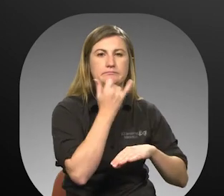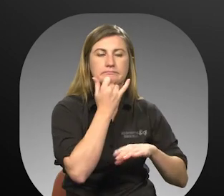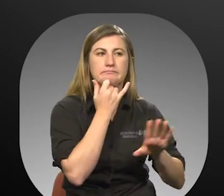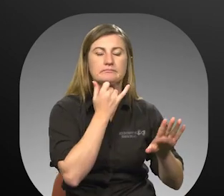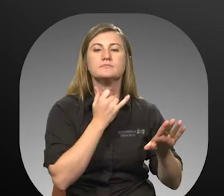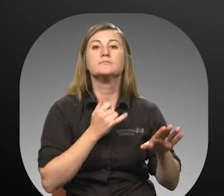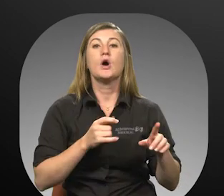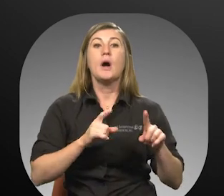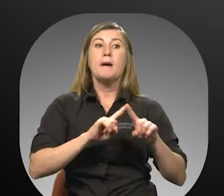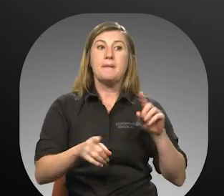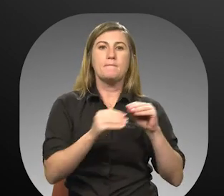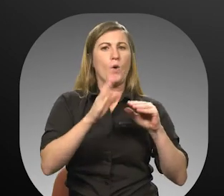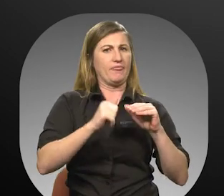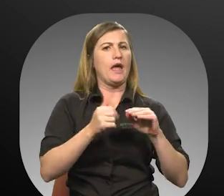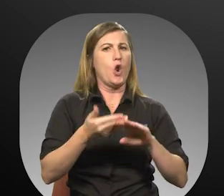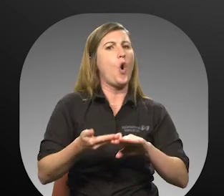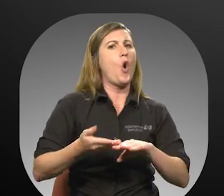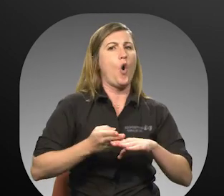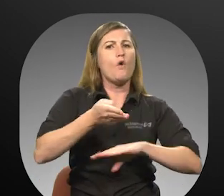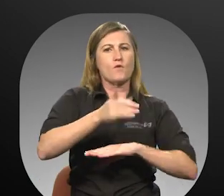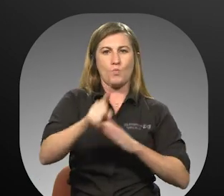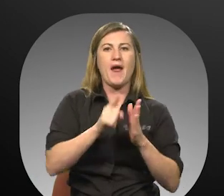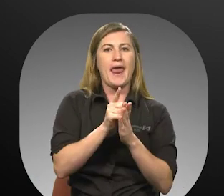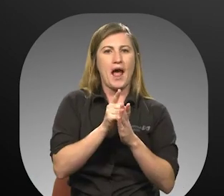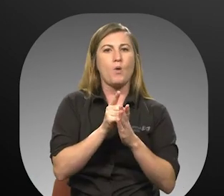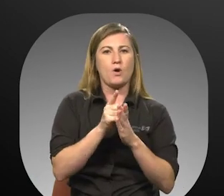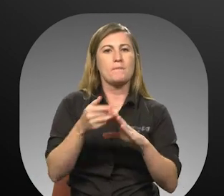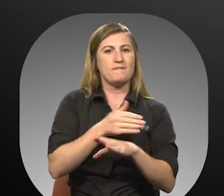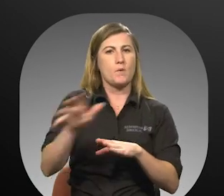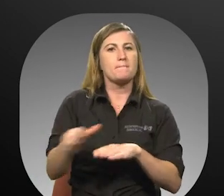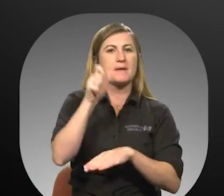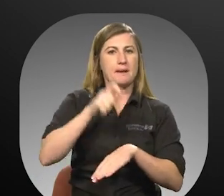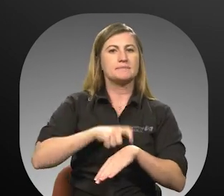was scheduled. but more than one hour prior to the pickup time.